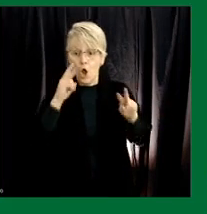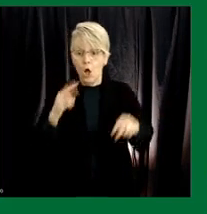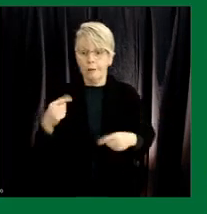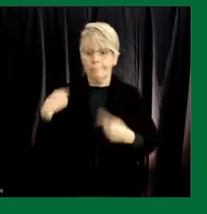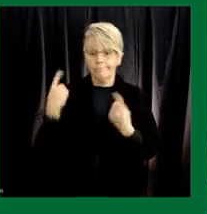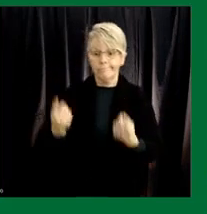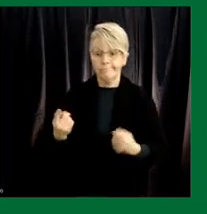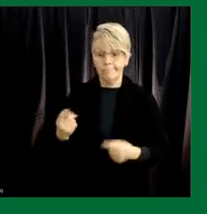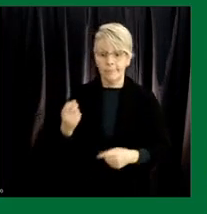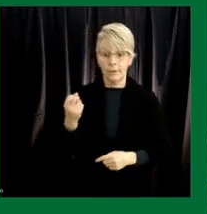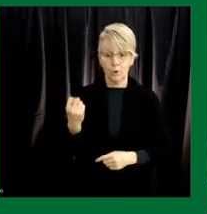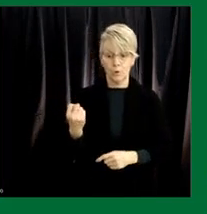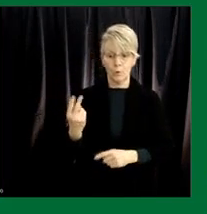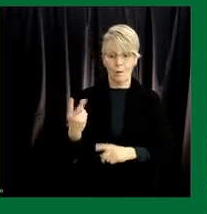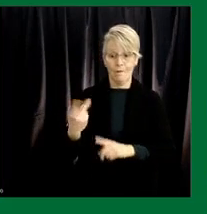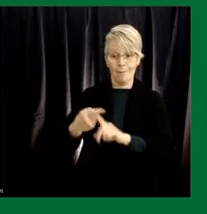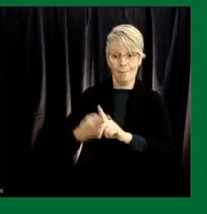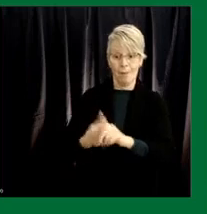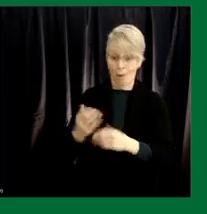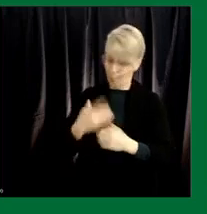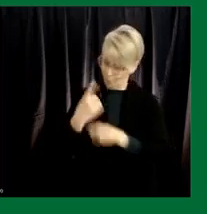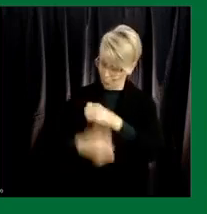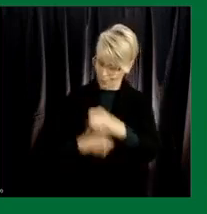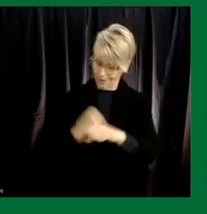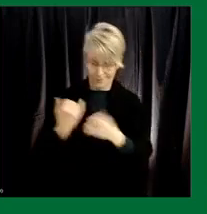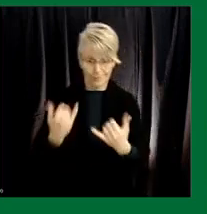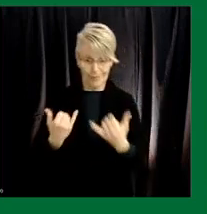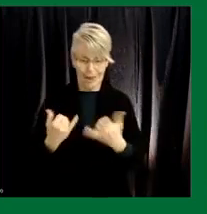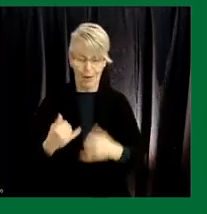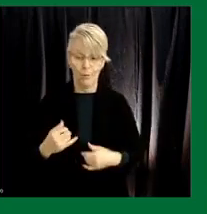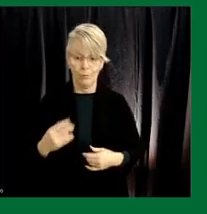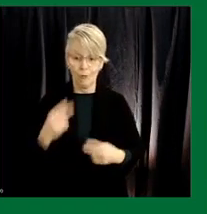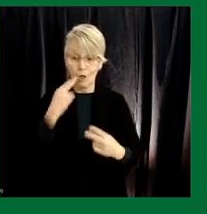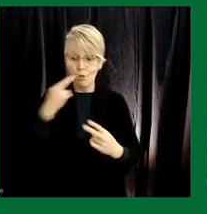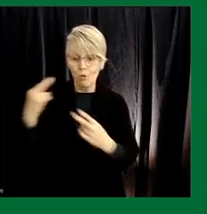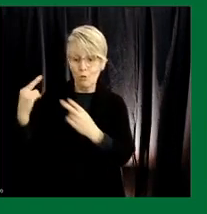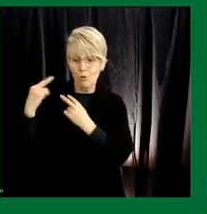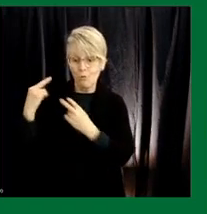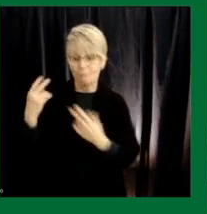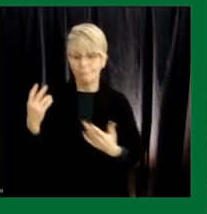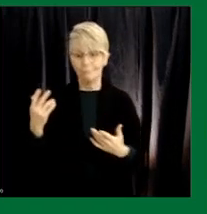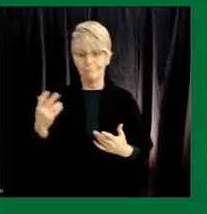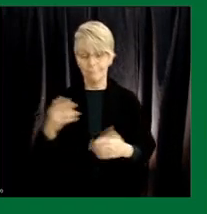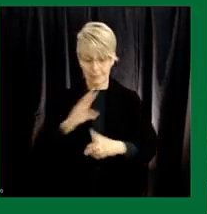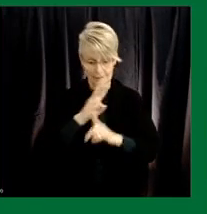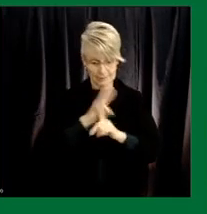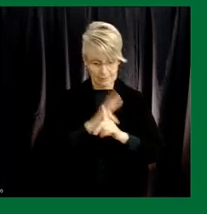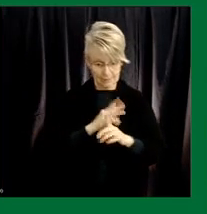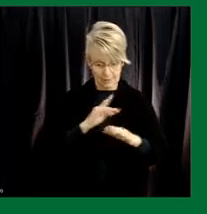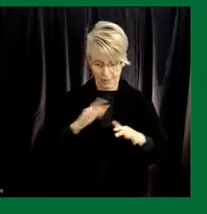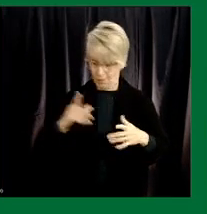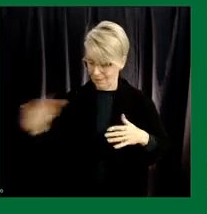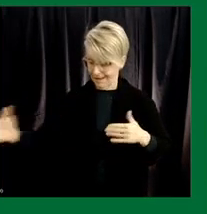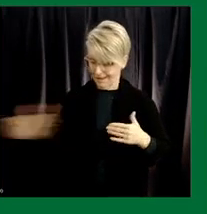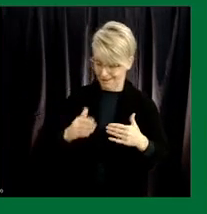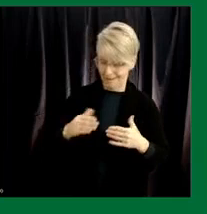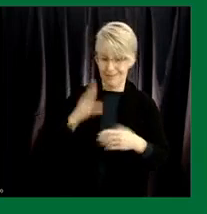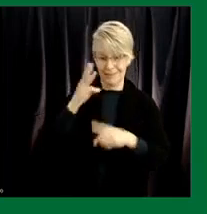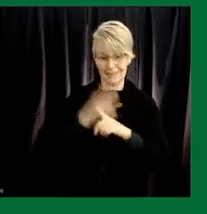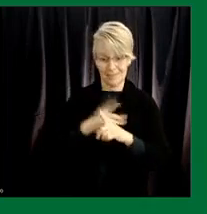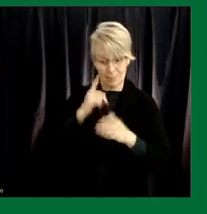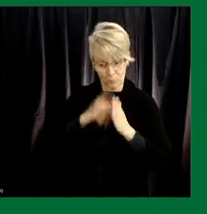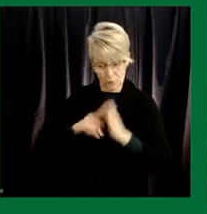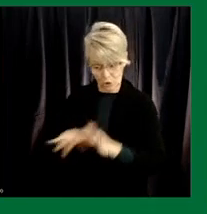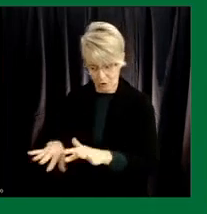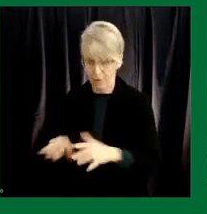what will be 12 months very shortly um six months uh to expedite vaccine research by six months means an